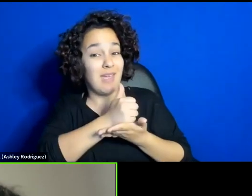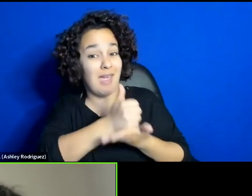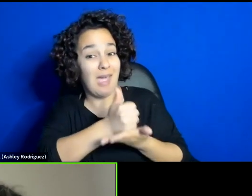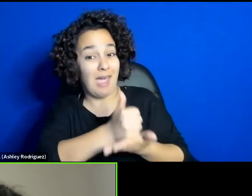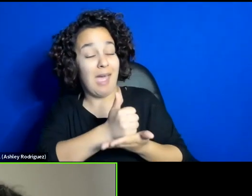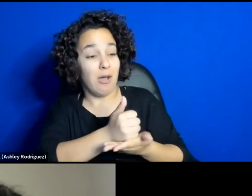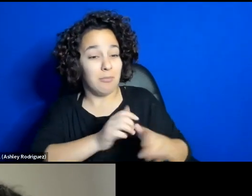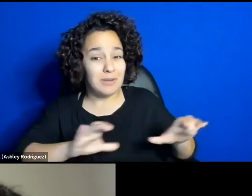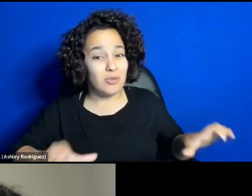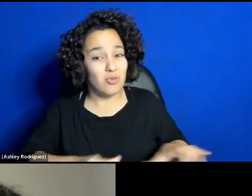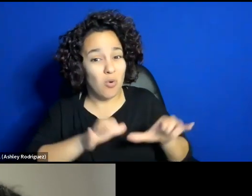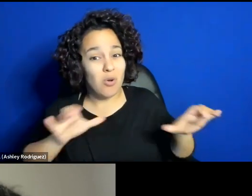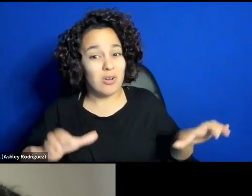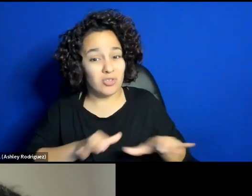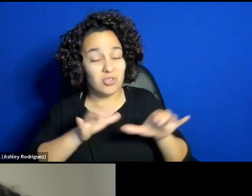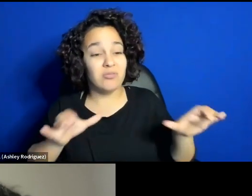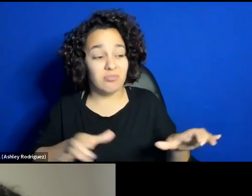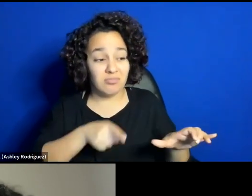this tree.